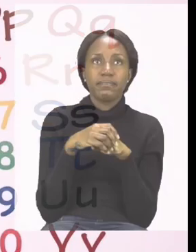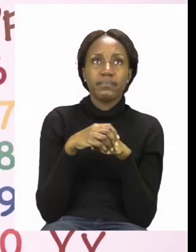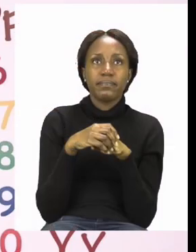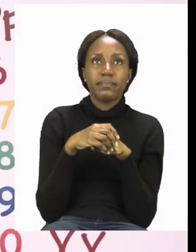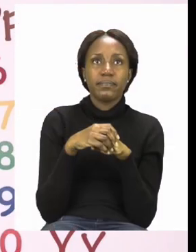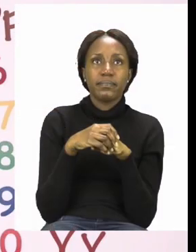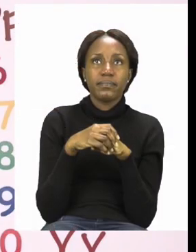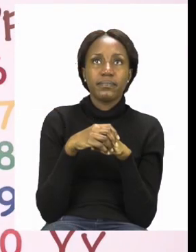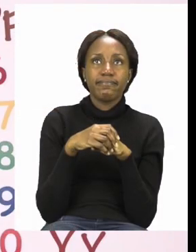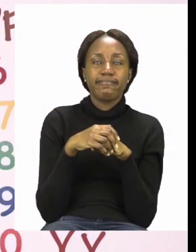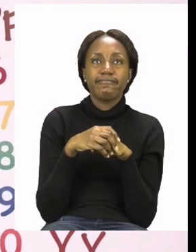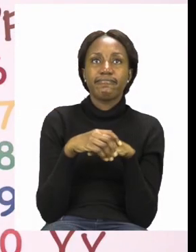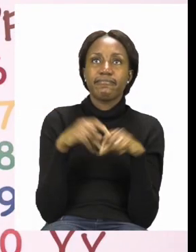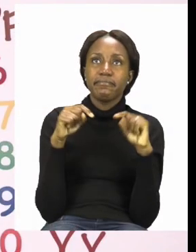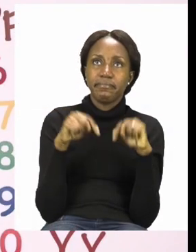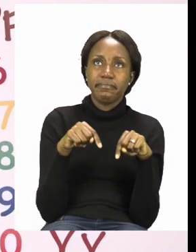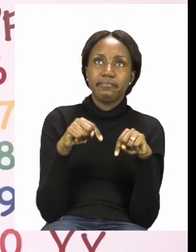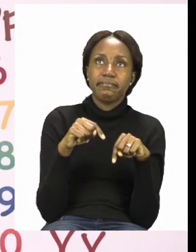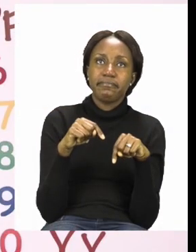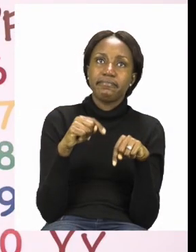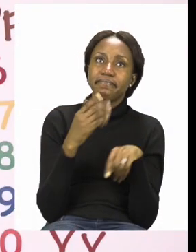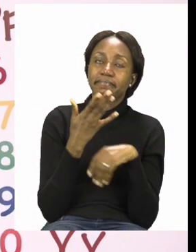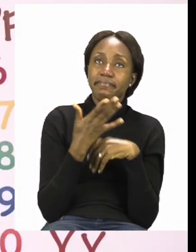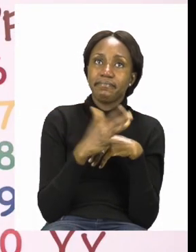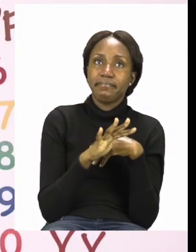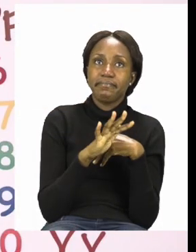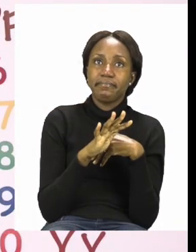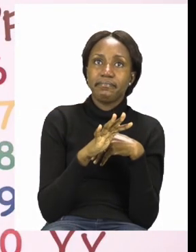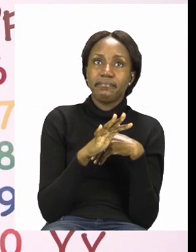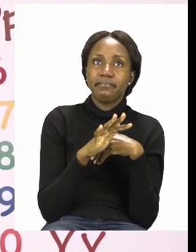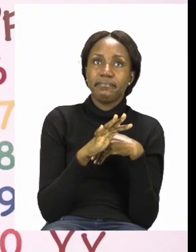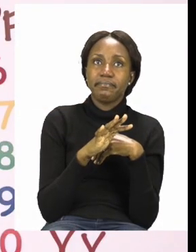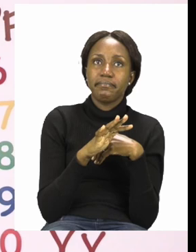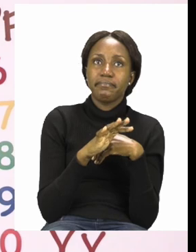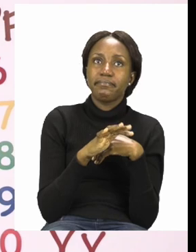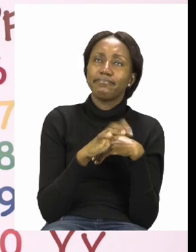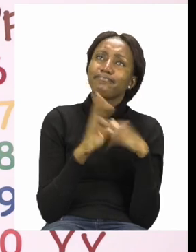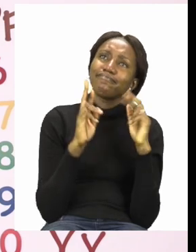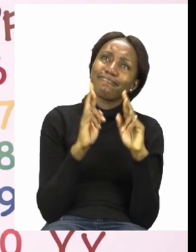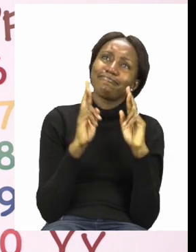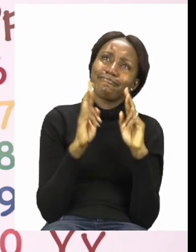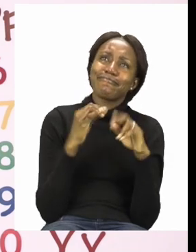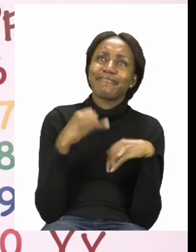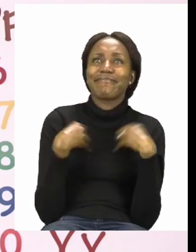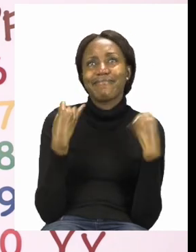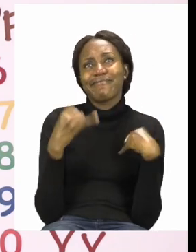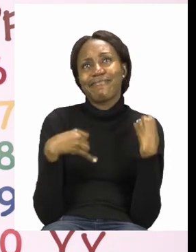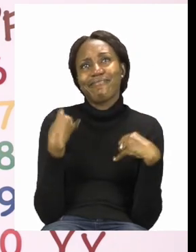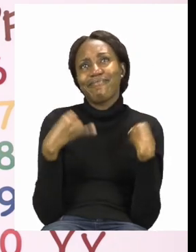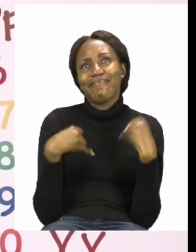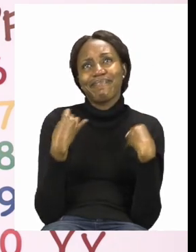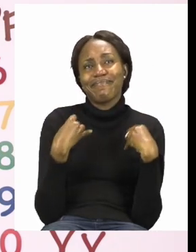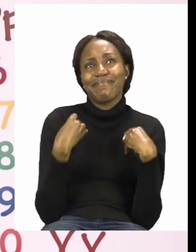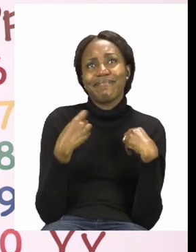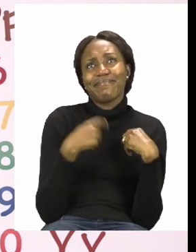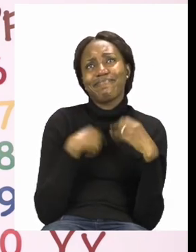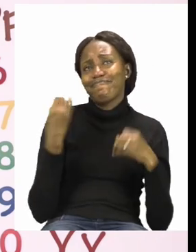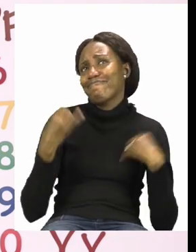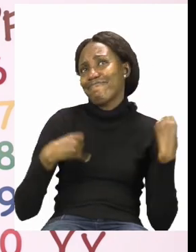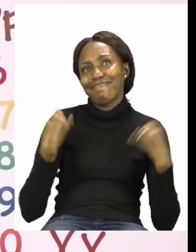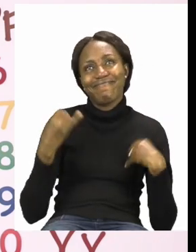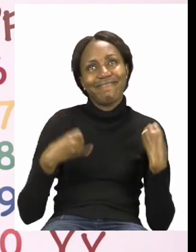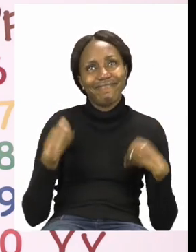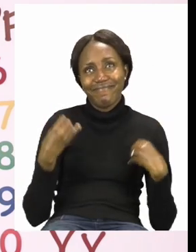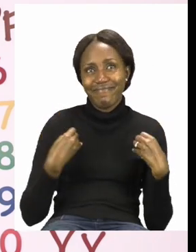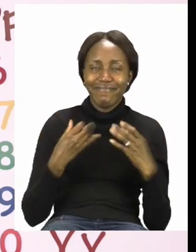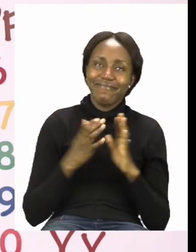We have now come to the end of our lesson, boys and girls. And I really hope you had fun. I know I did. So,